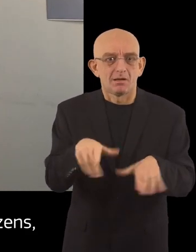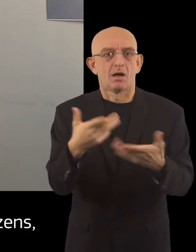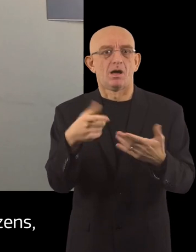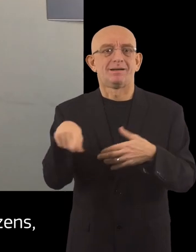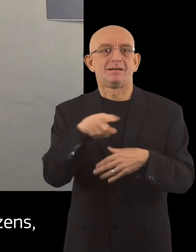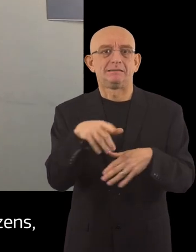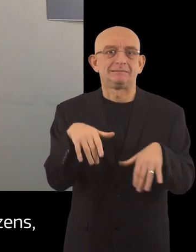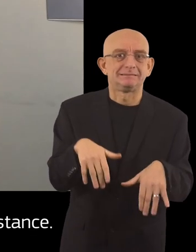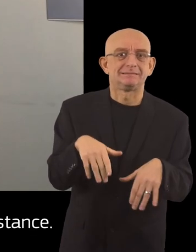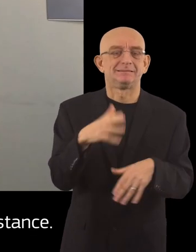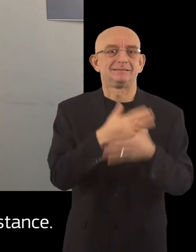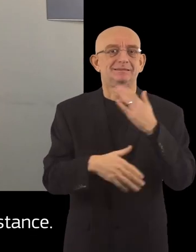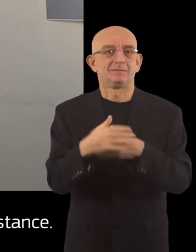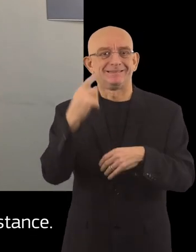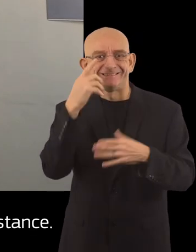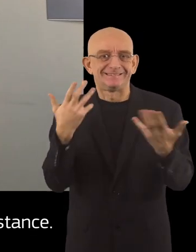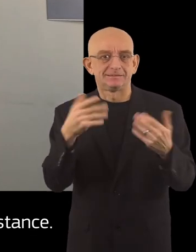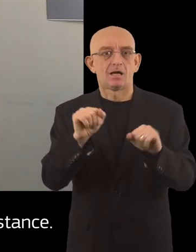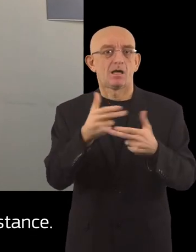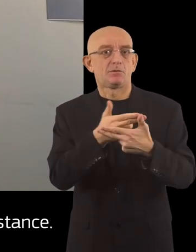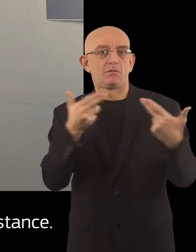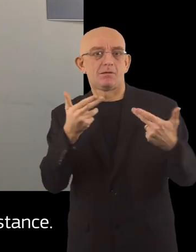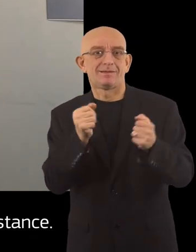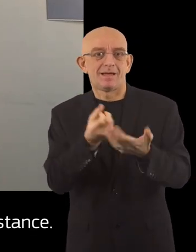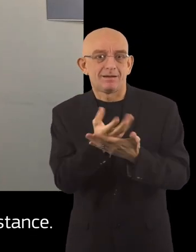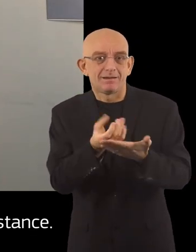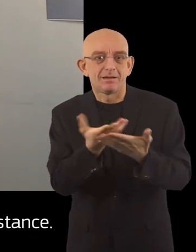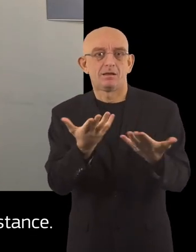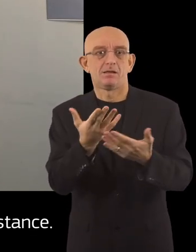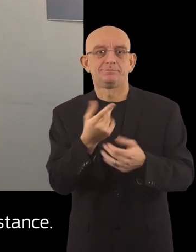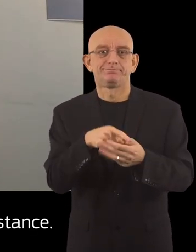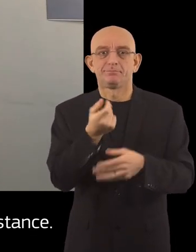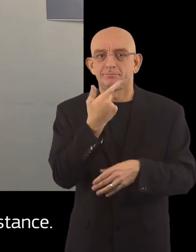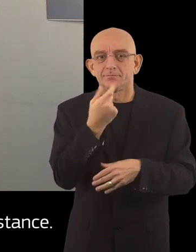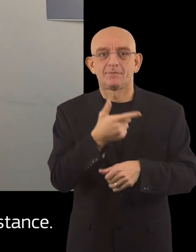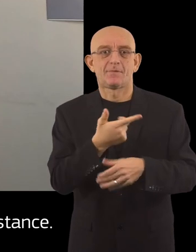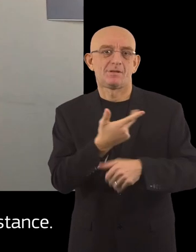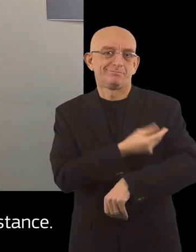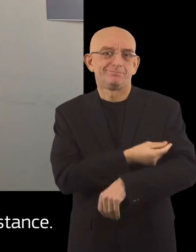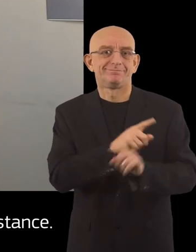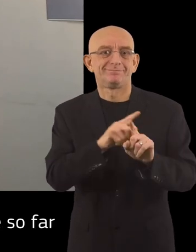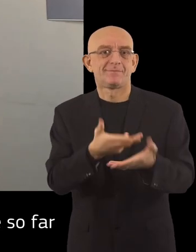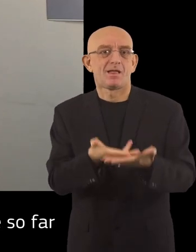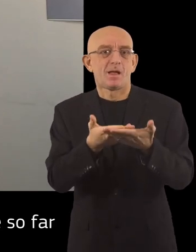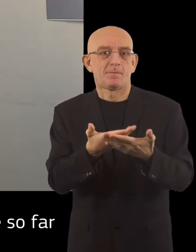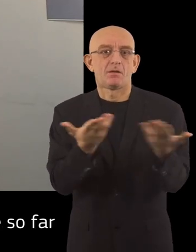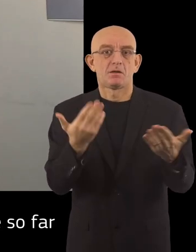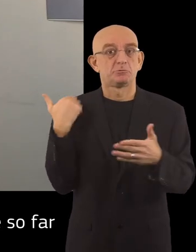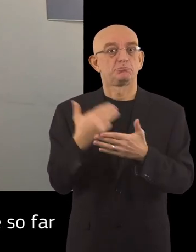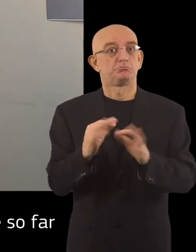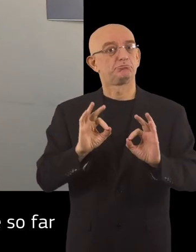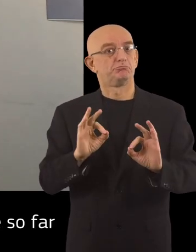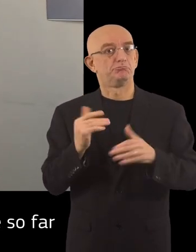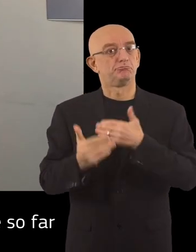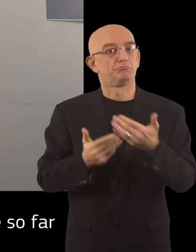disabled citizens as well as remote learning and medical assistance. We are very satisfied